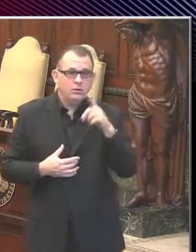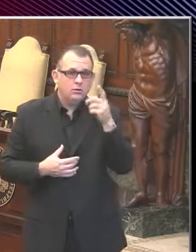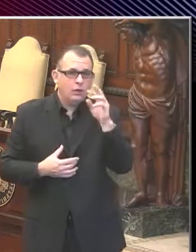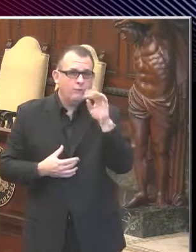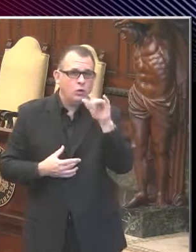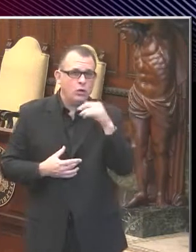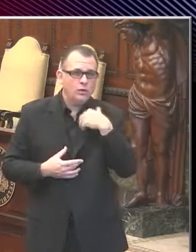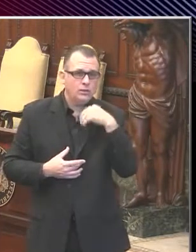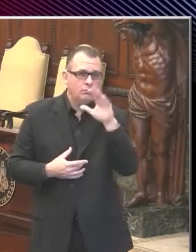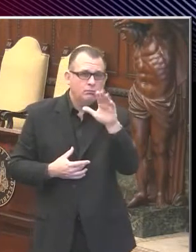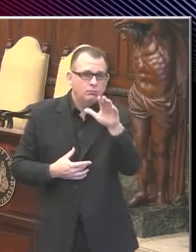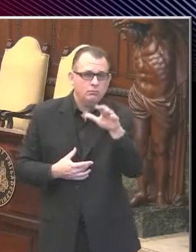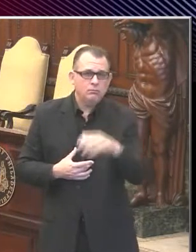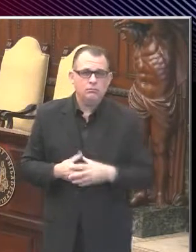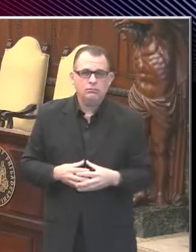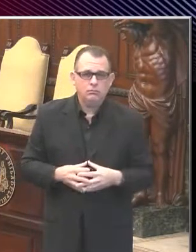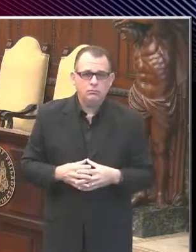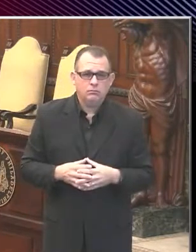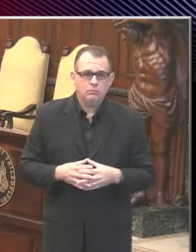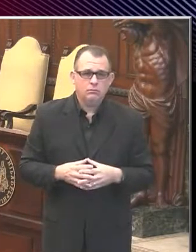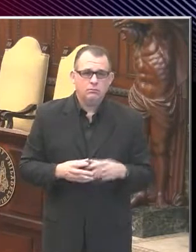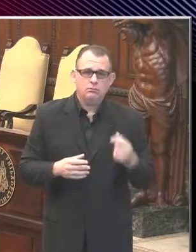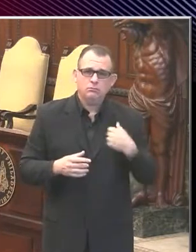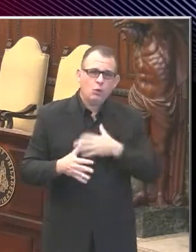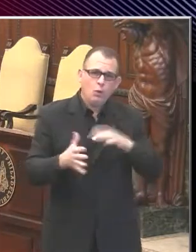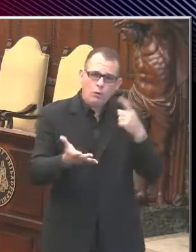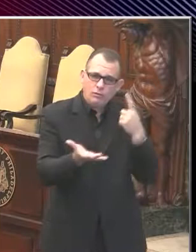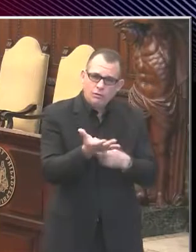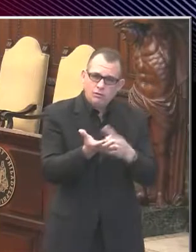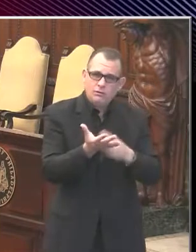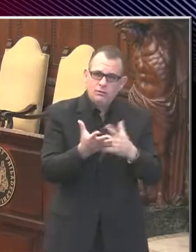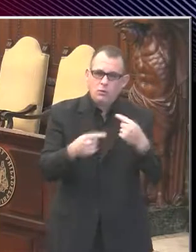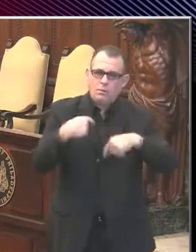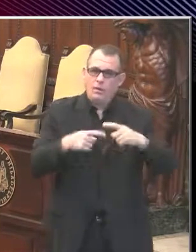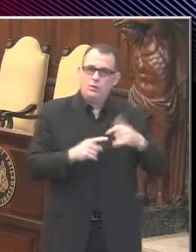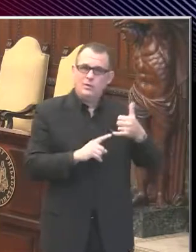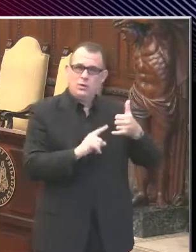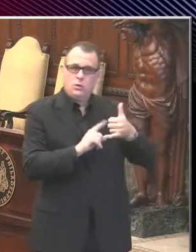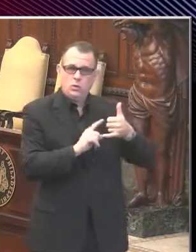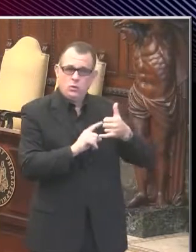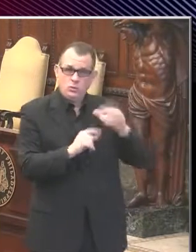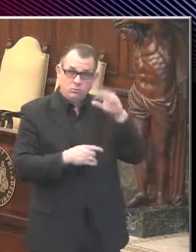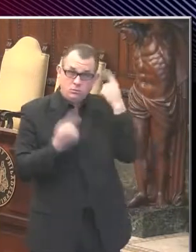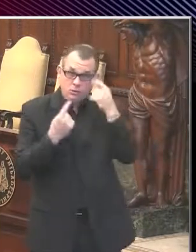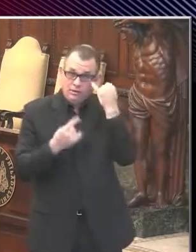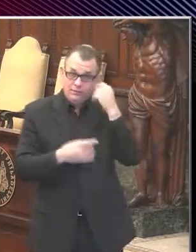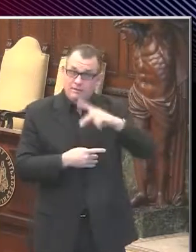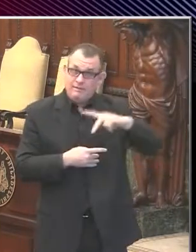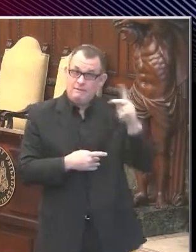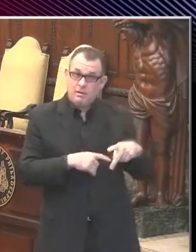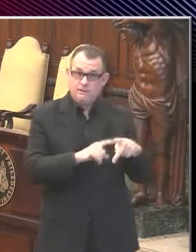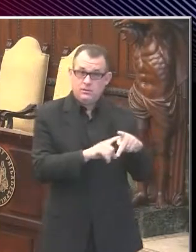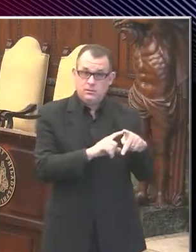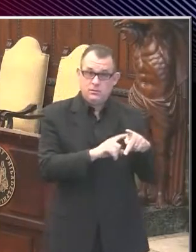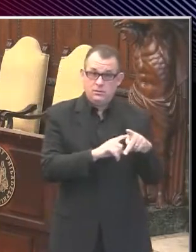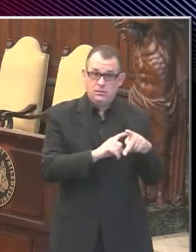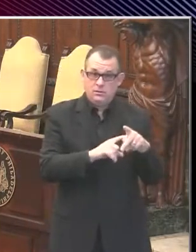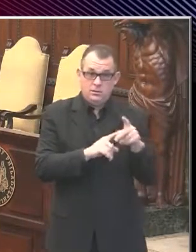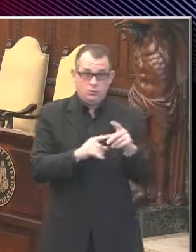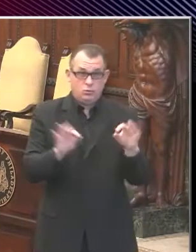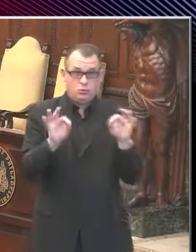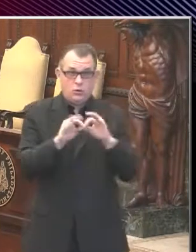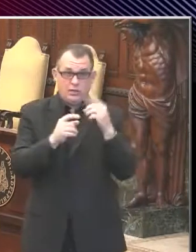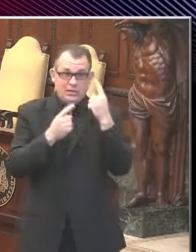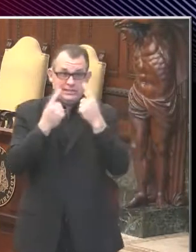answered earlier about possibly reverting back to yellow phase, but I was wondering, would Philadelphia consider walking back some business reopenings like outdoor dining,